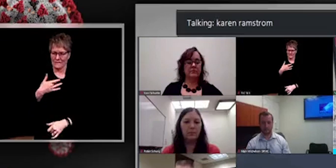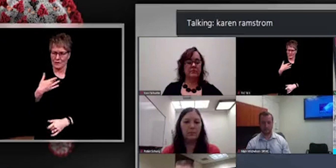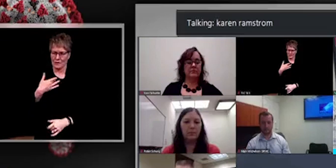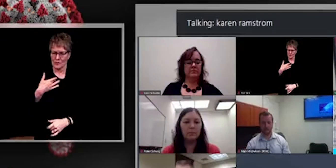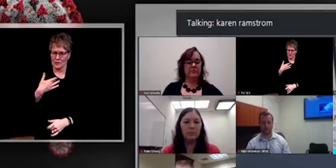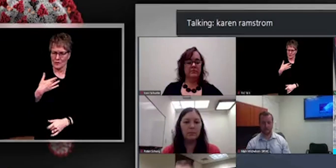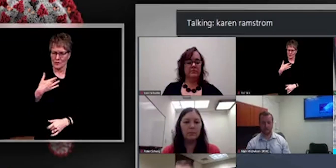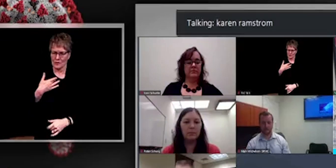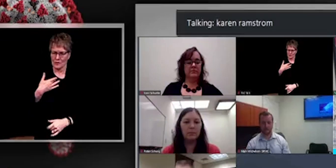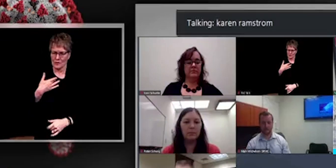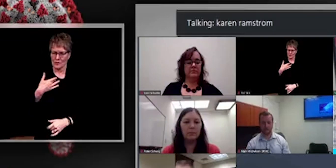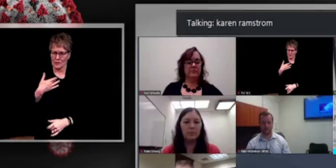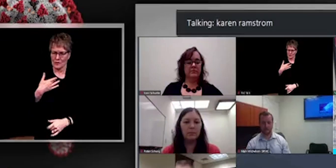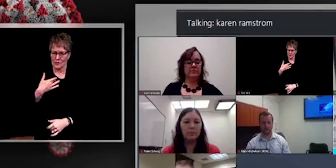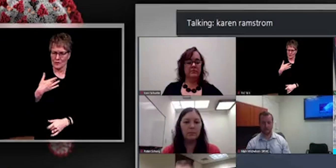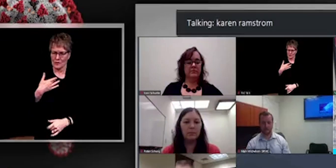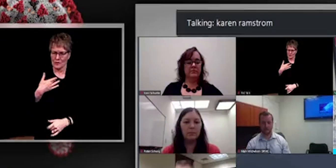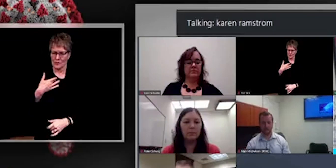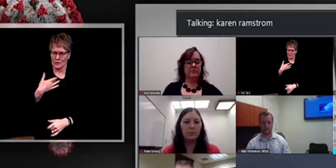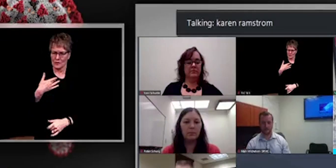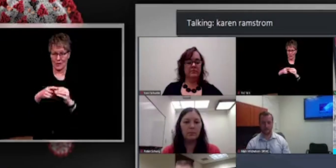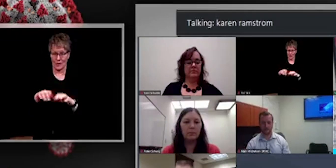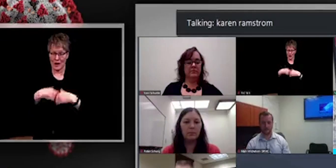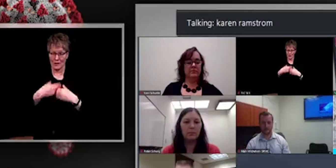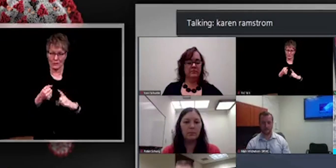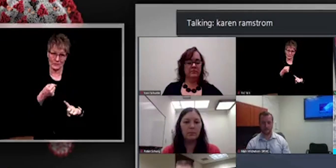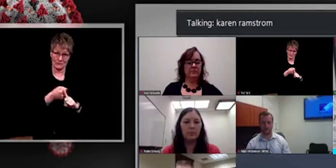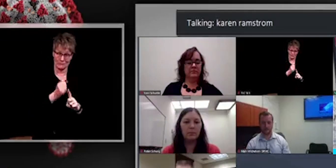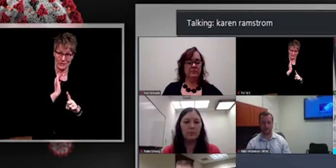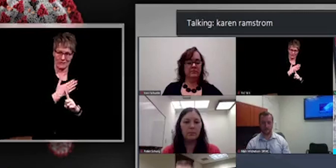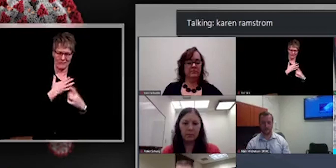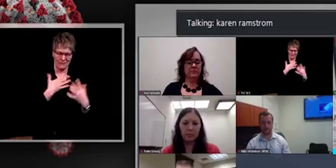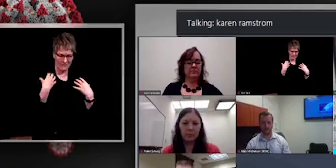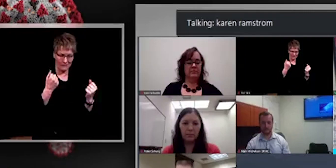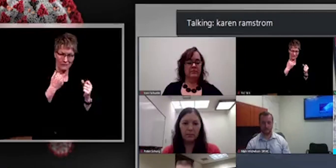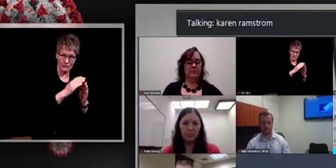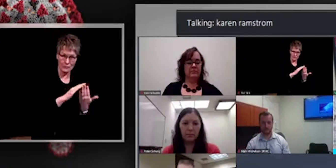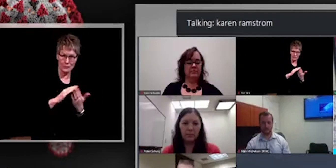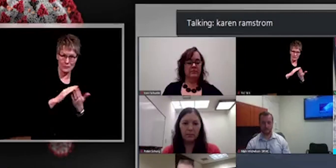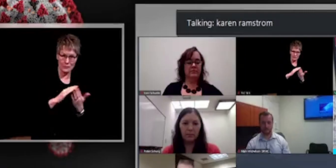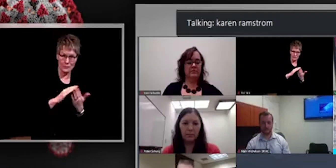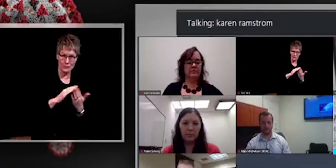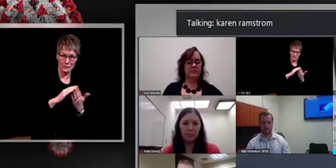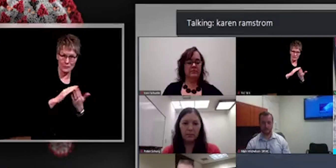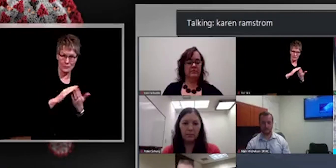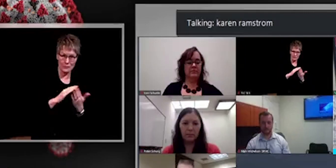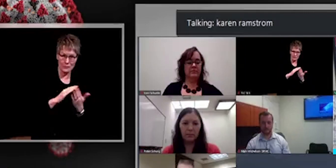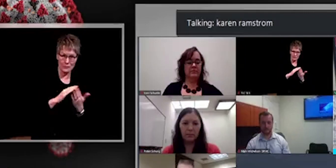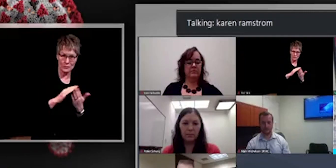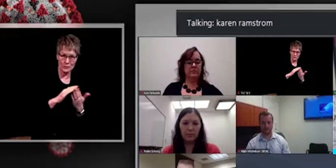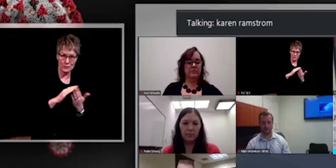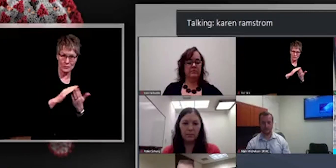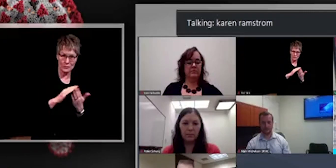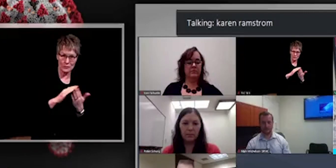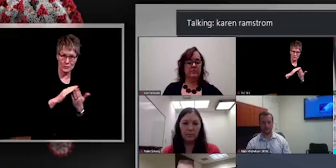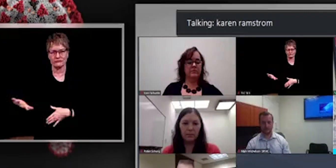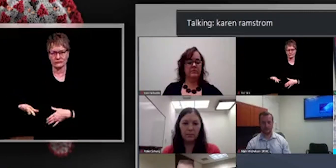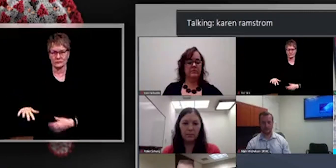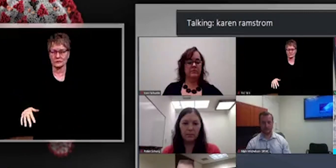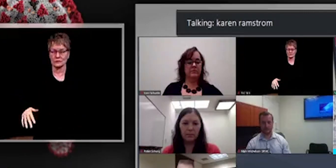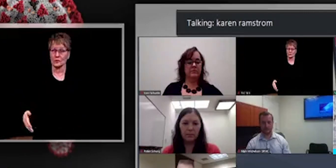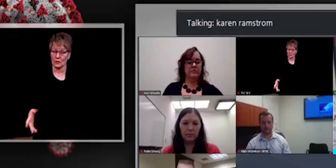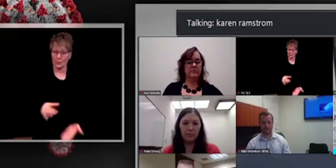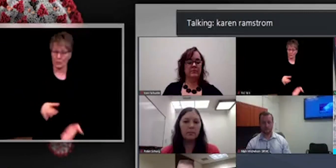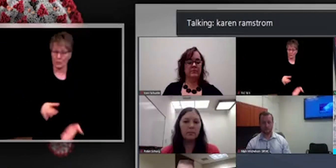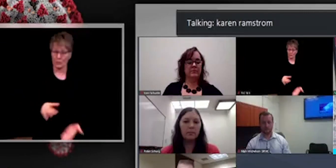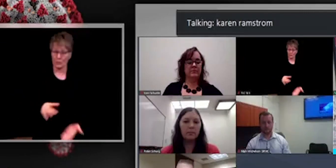health care community and the public at large. And so we will be sharing more information with the community as it becomes available to additional